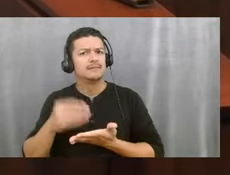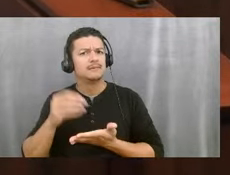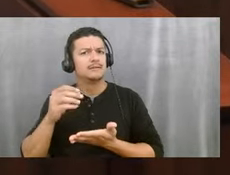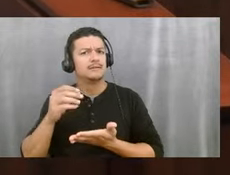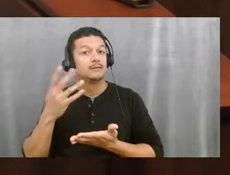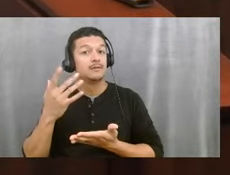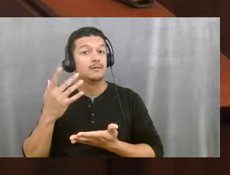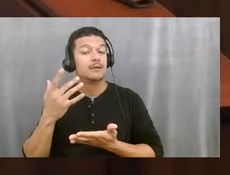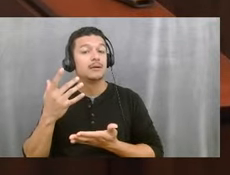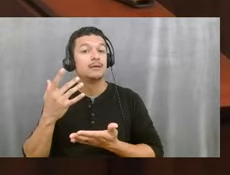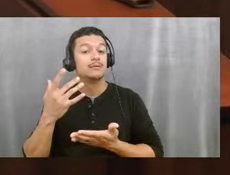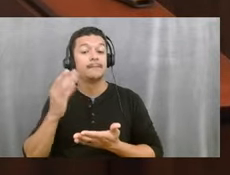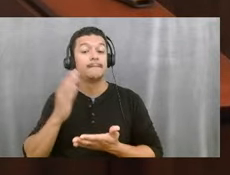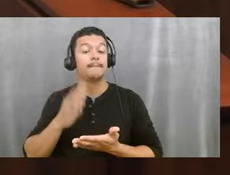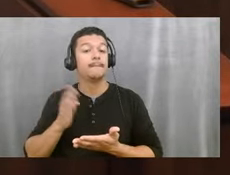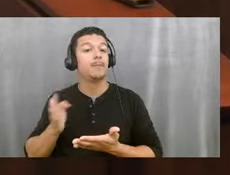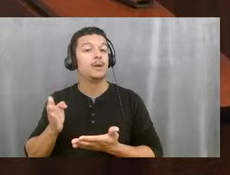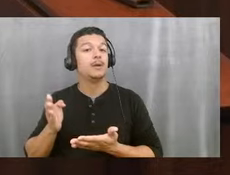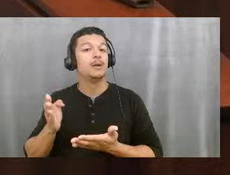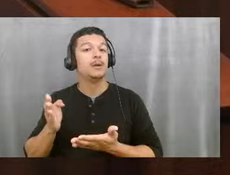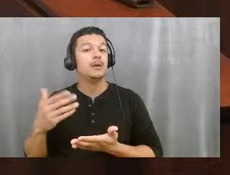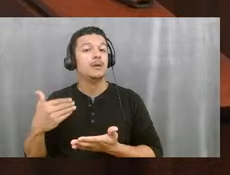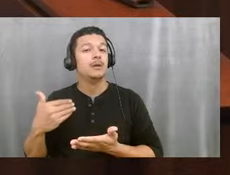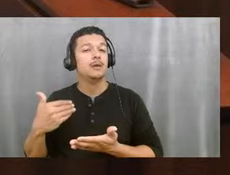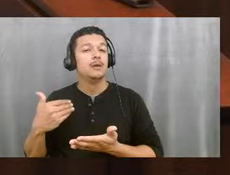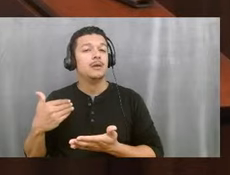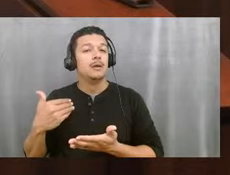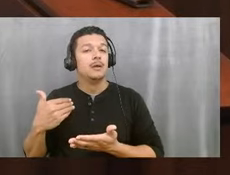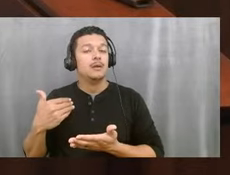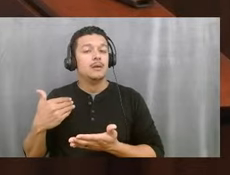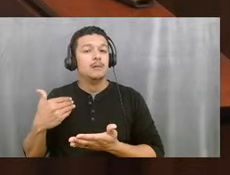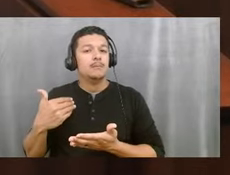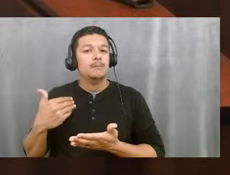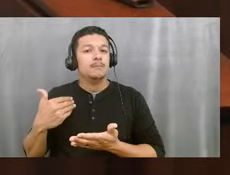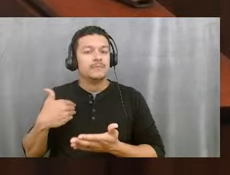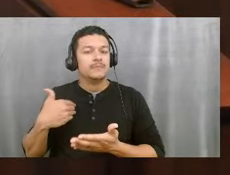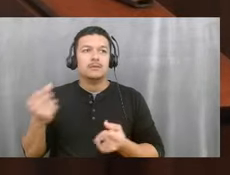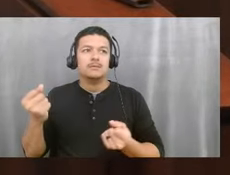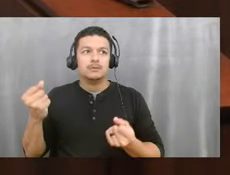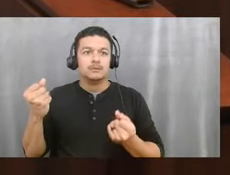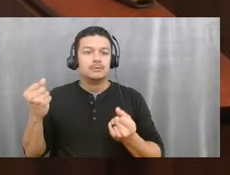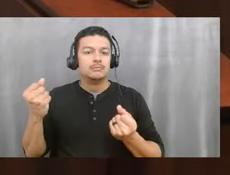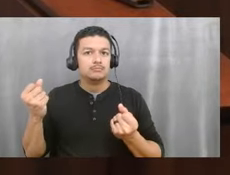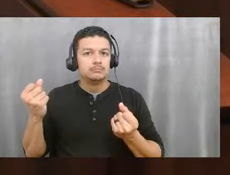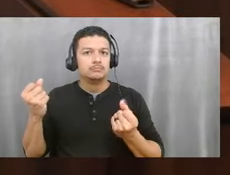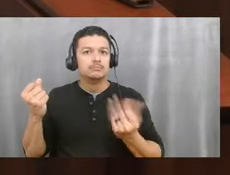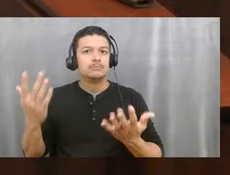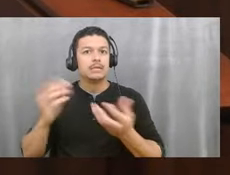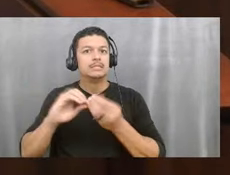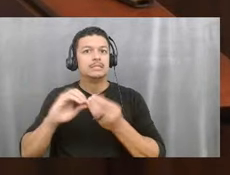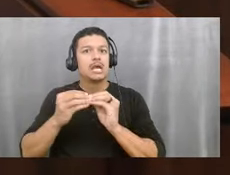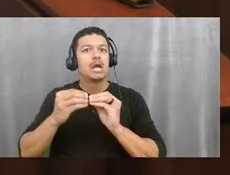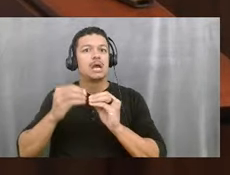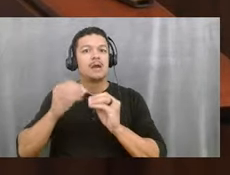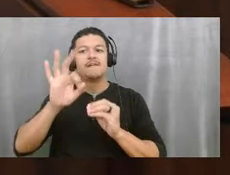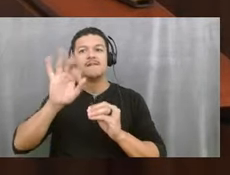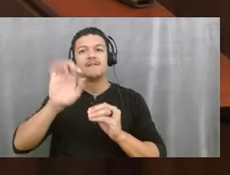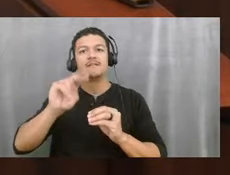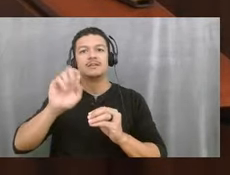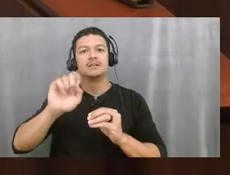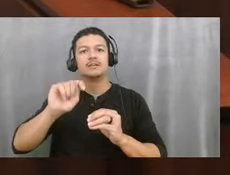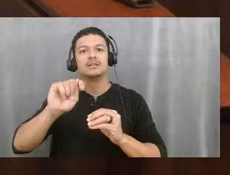has a higher number of fentanyl overdose deaths and they were able to